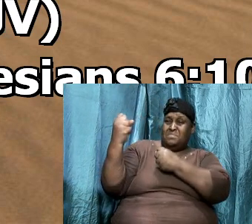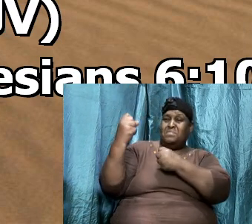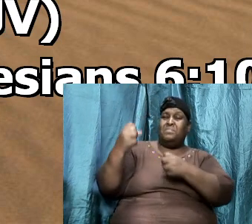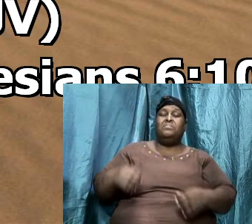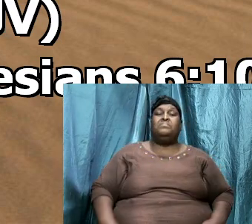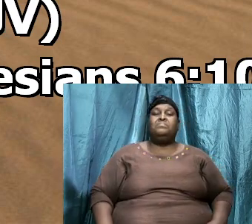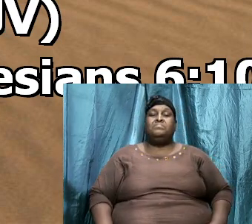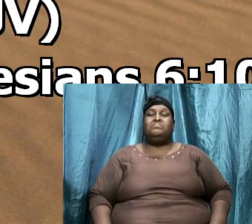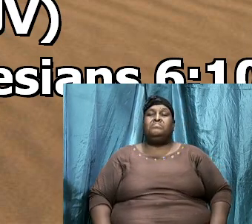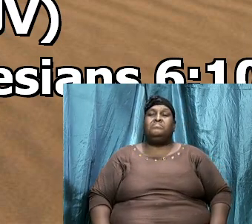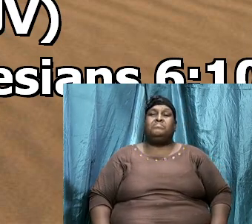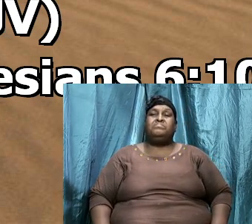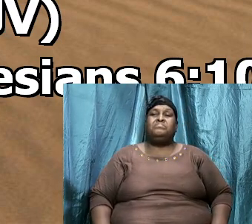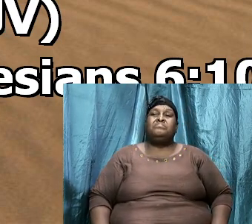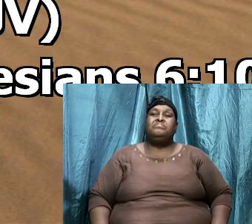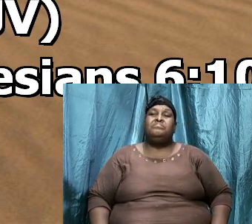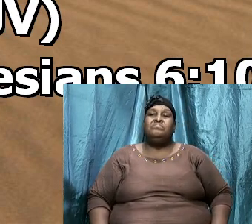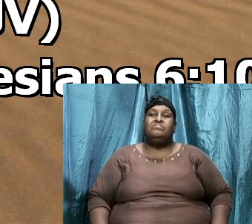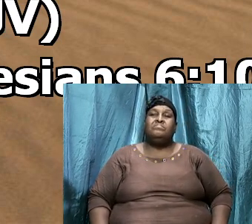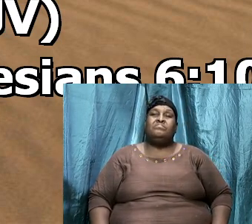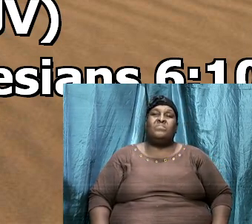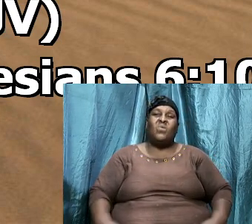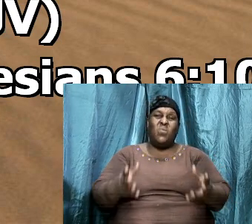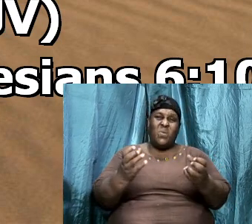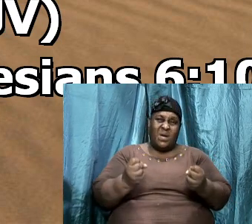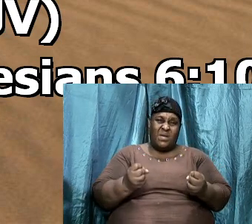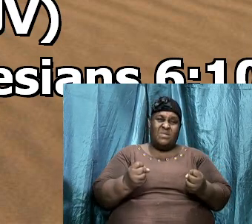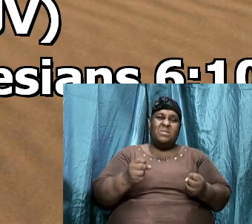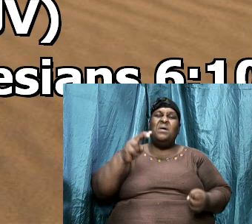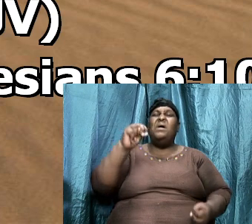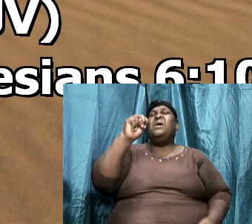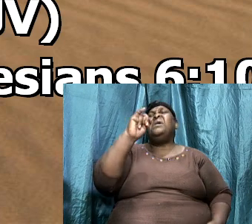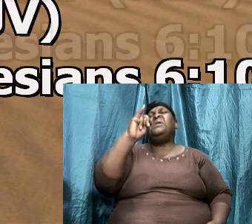might. We want to look at the NIV.